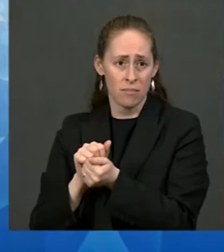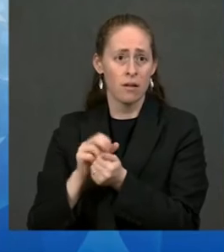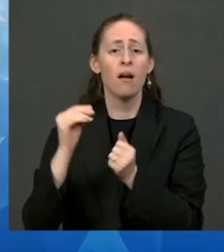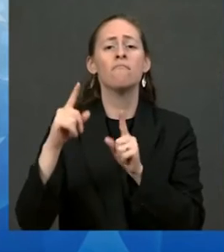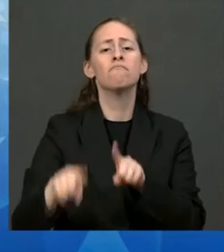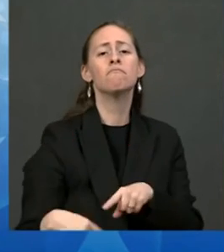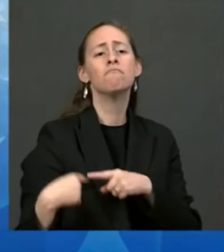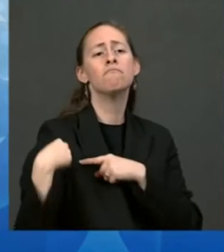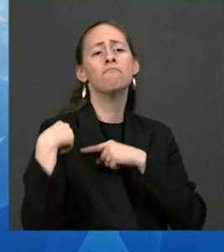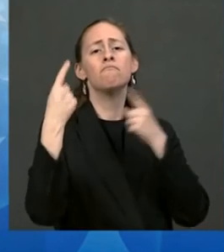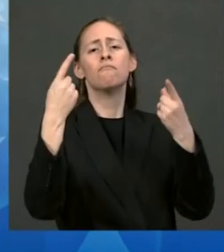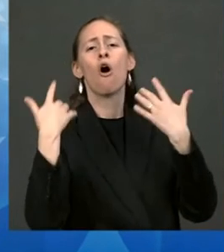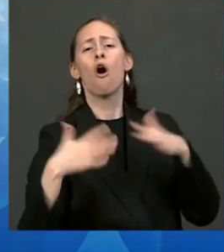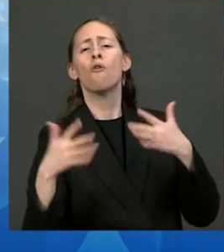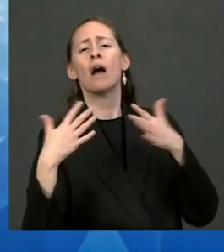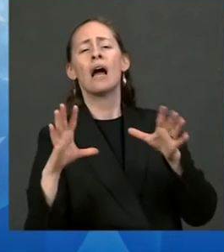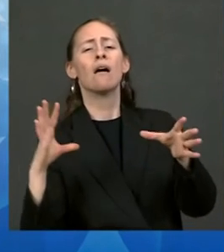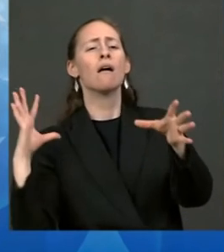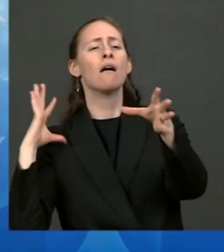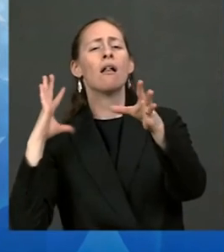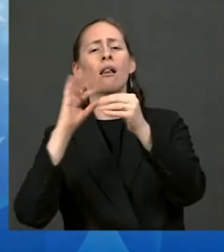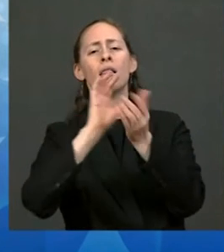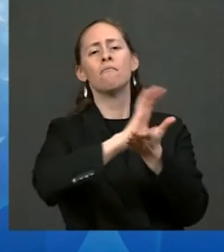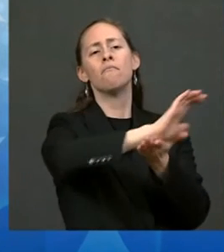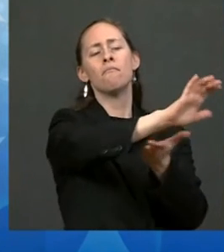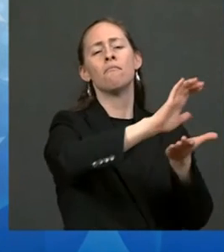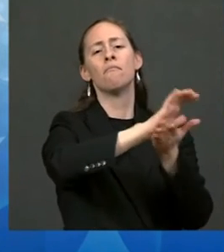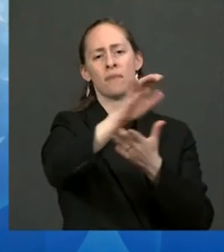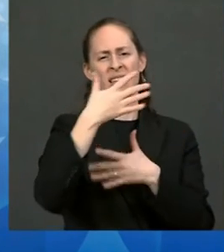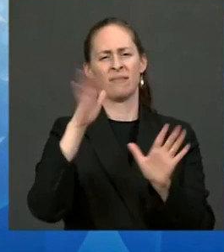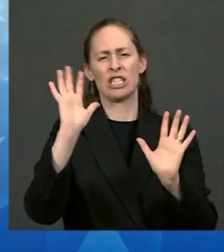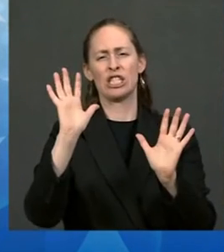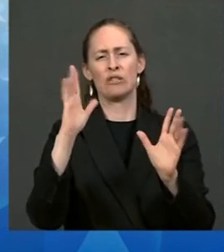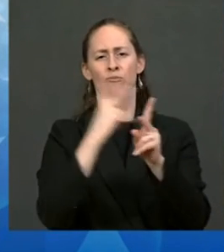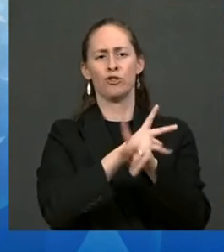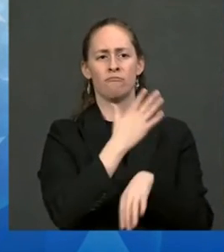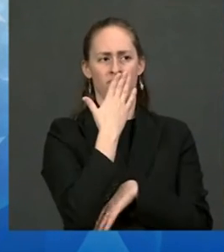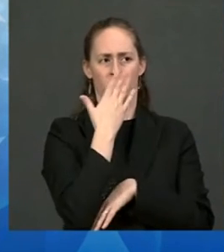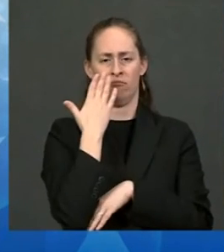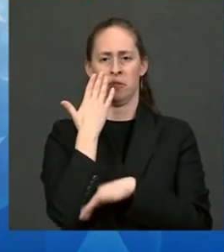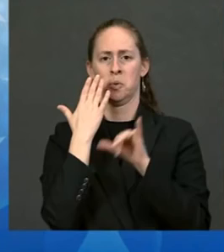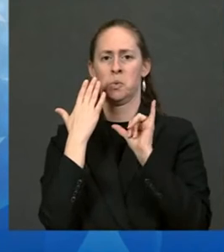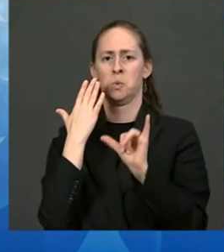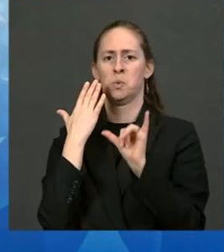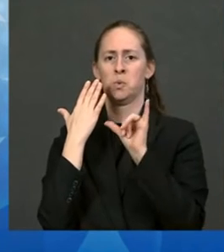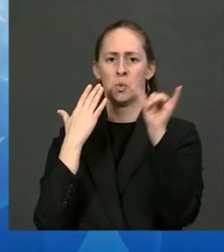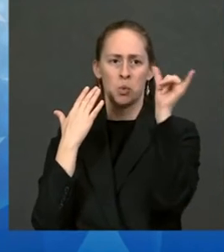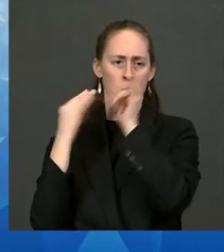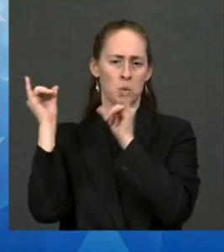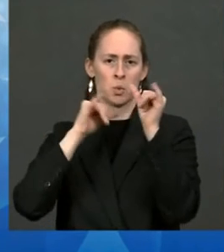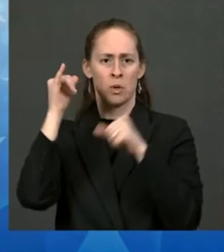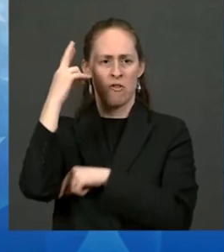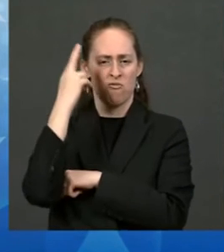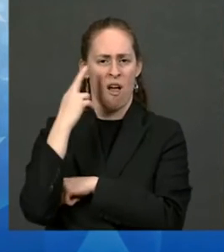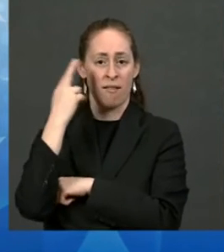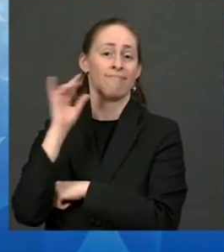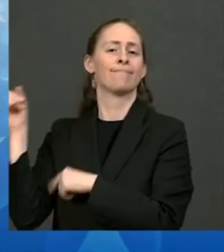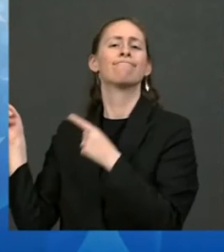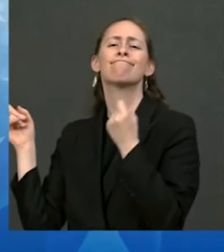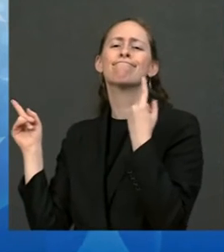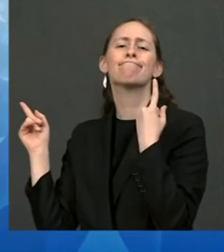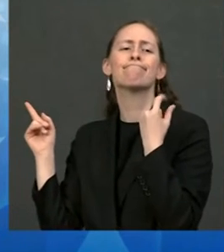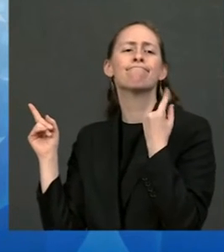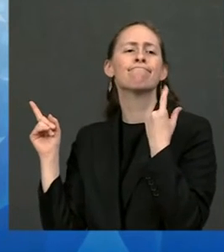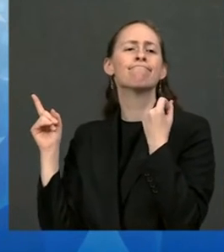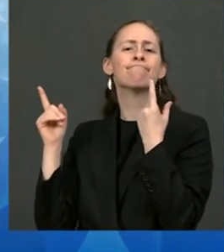injustice were all at our doorstep. This administration understood that all of these challenges